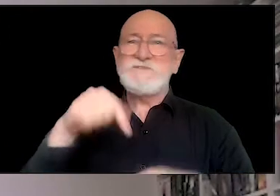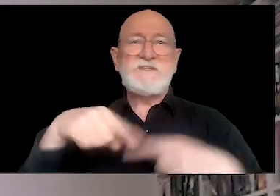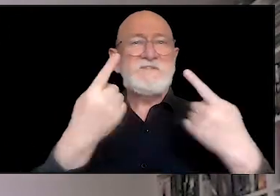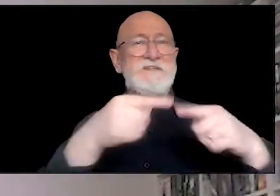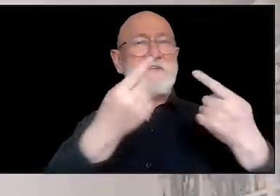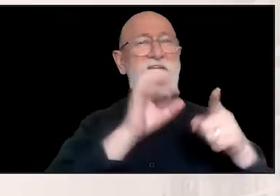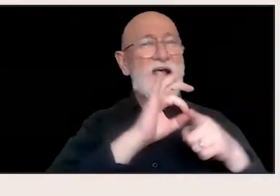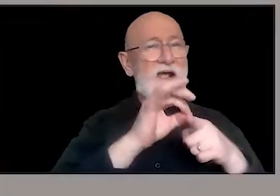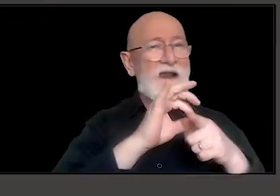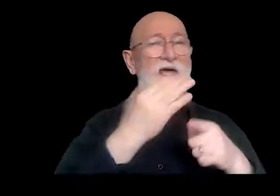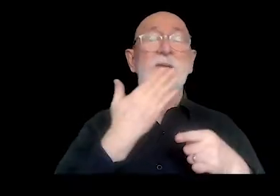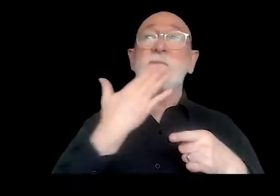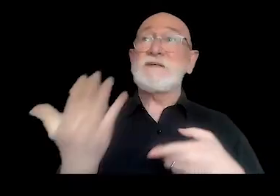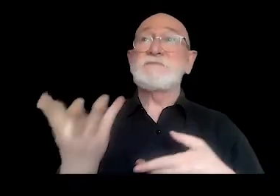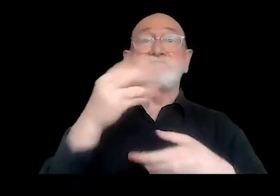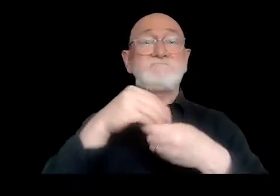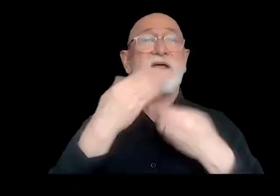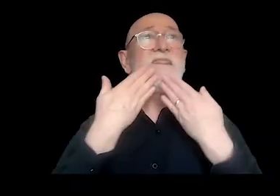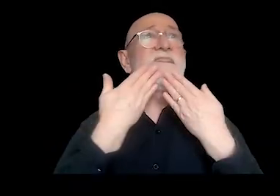next year.